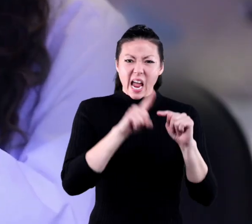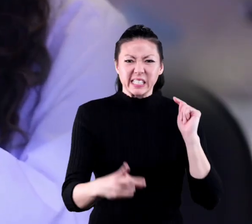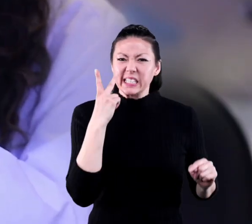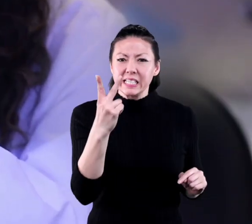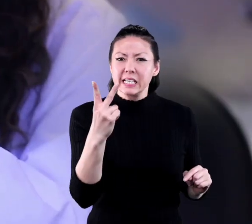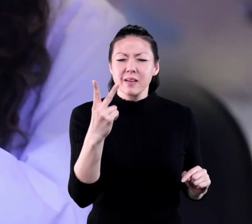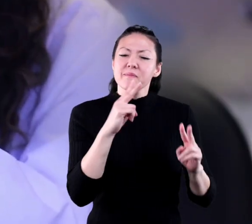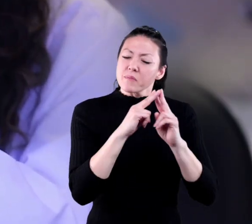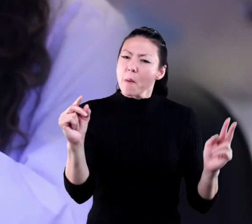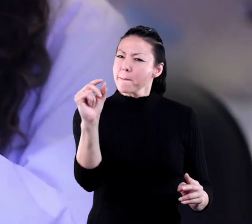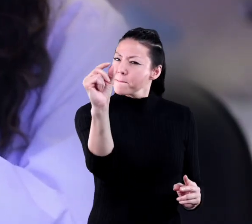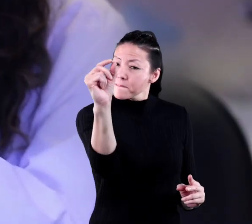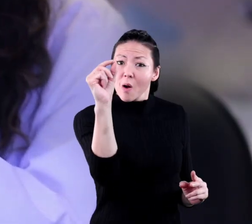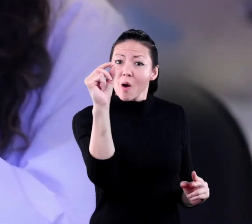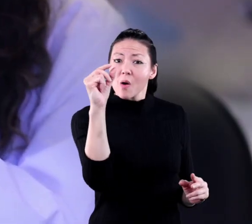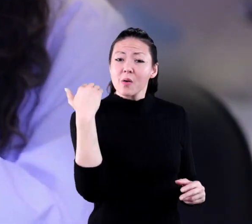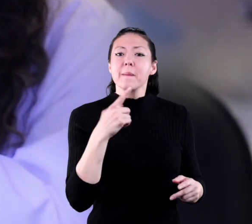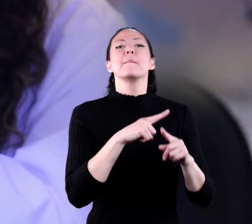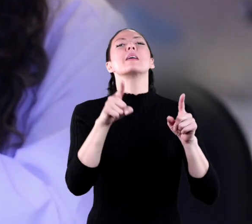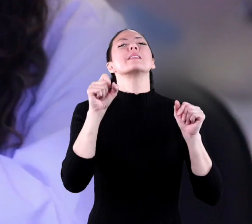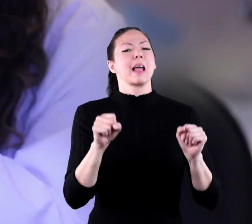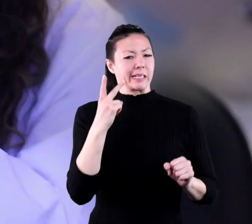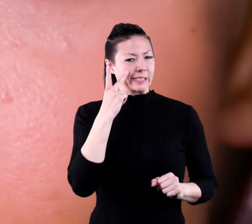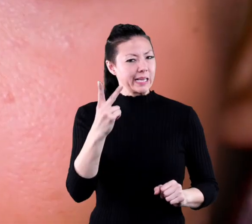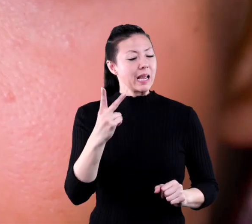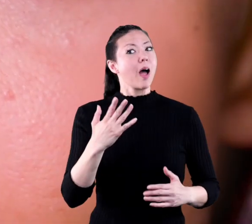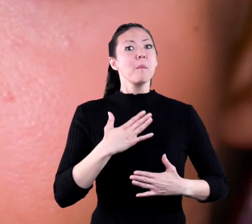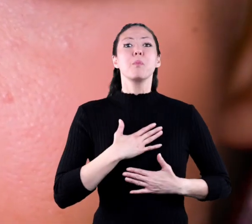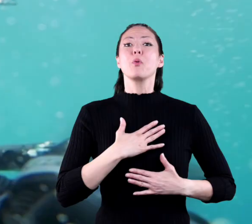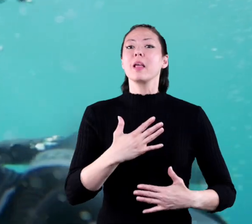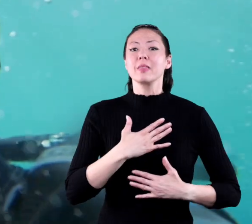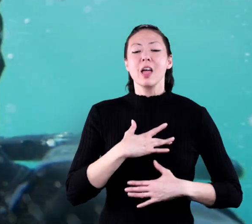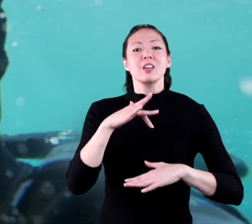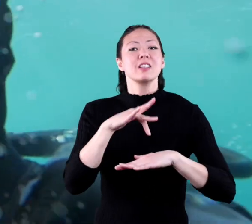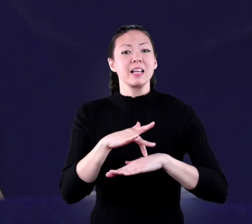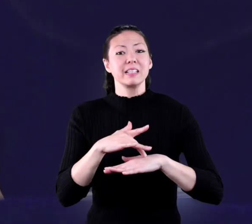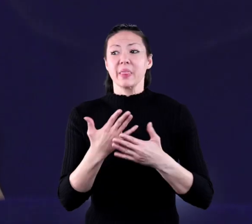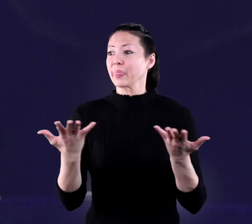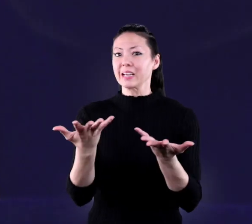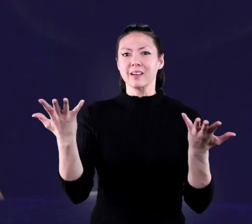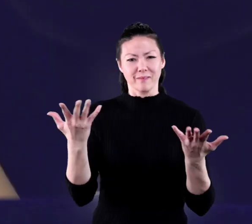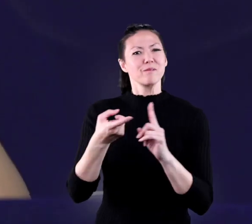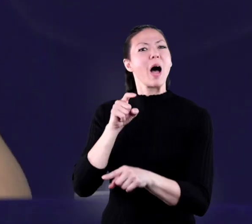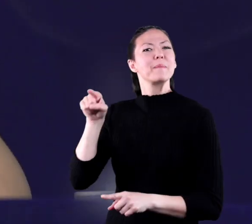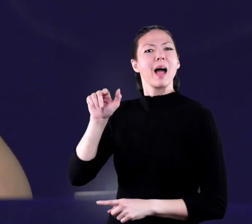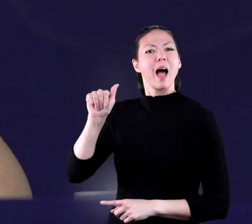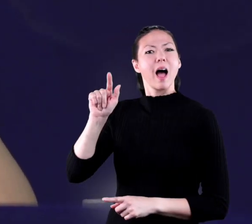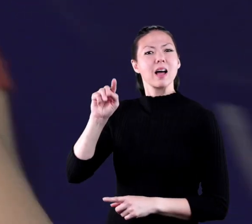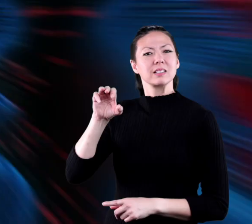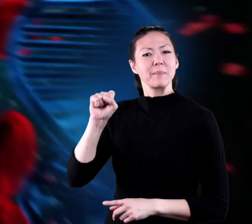you can't see them. Unimaginably small. But you can see, breathe and touch the things made from atoms.